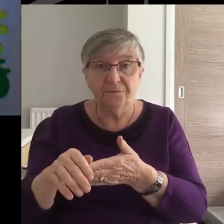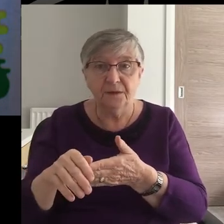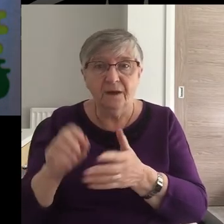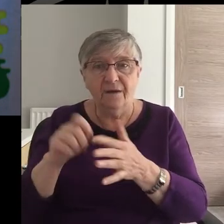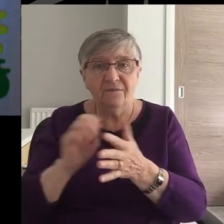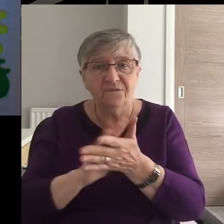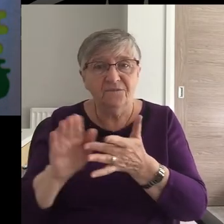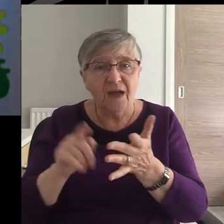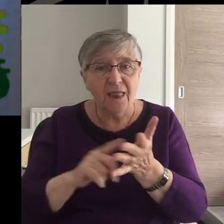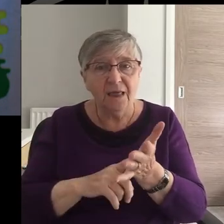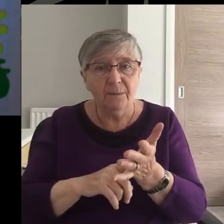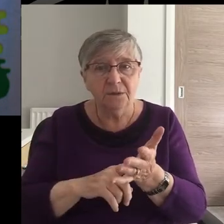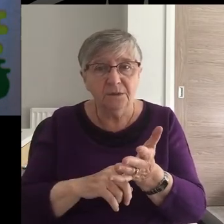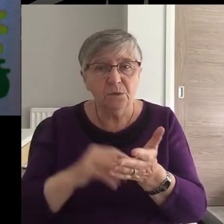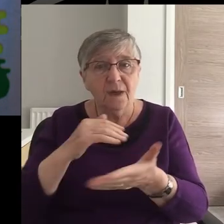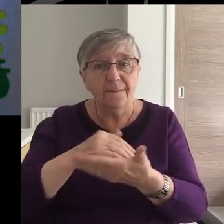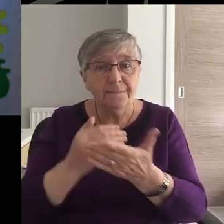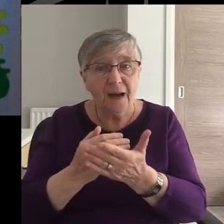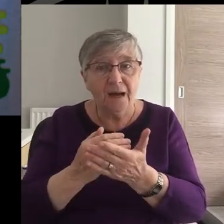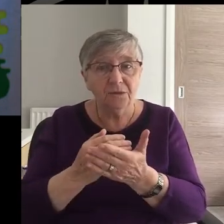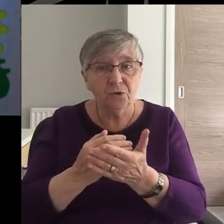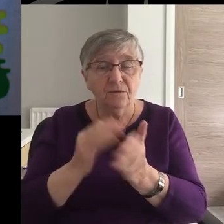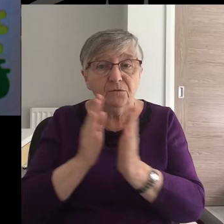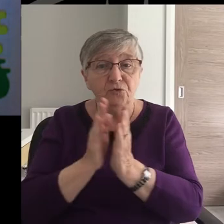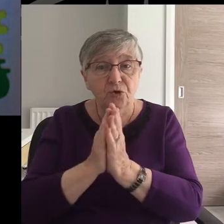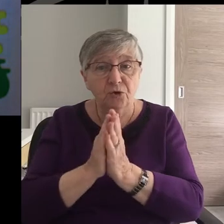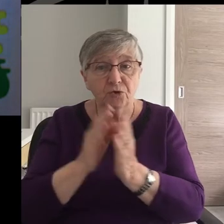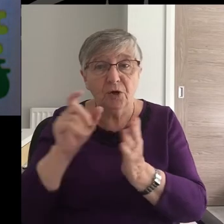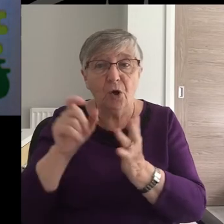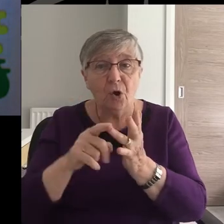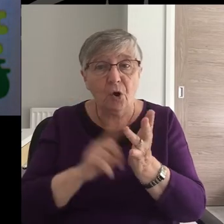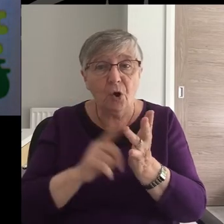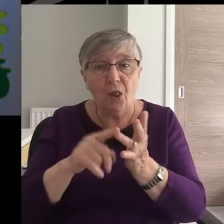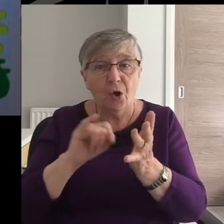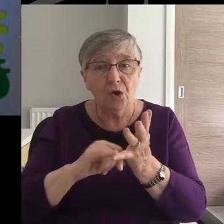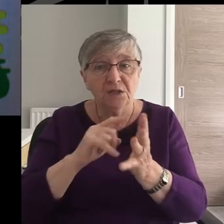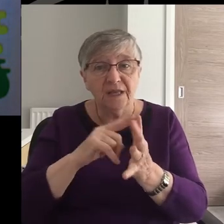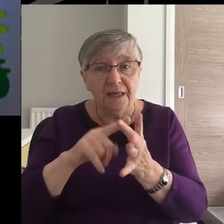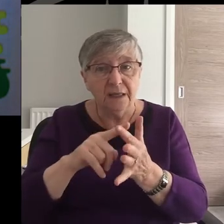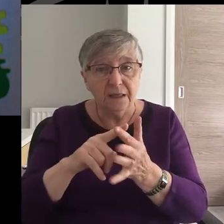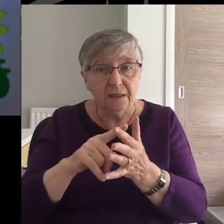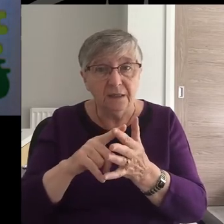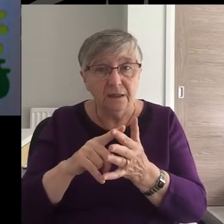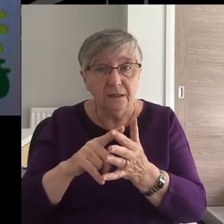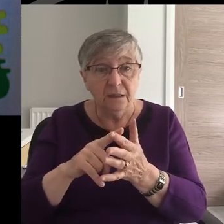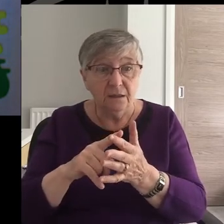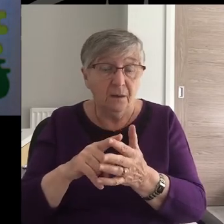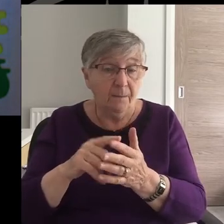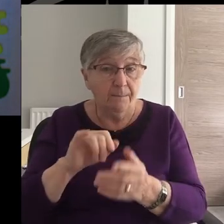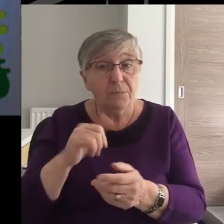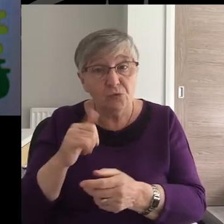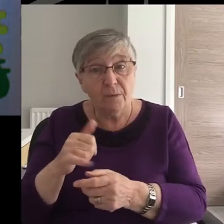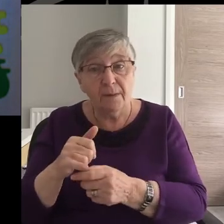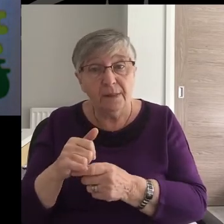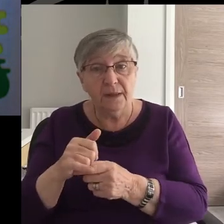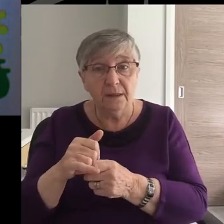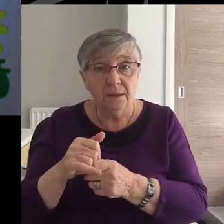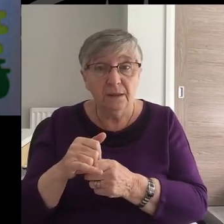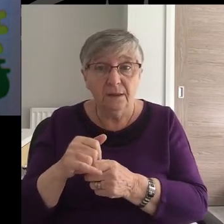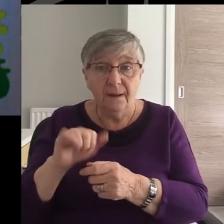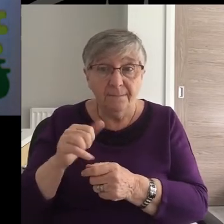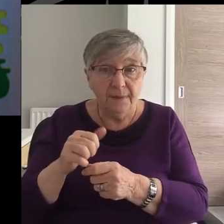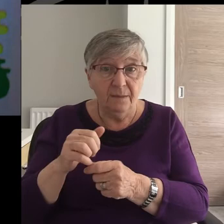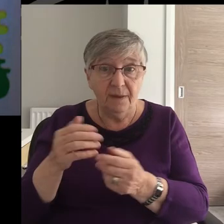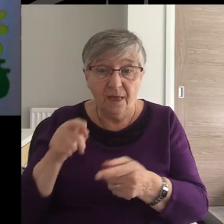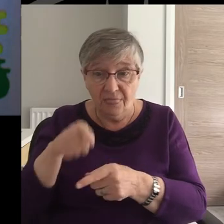Philemon was part of the Colossae church. Indeed, in the absence of church buildings, his was